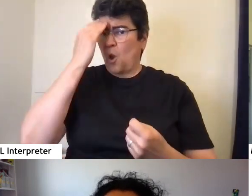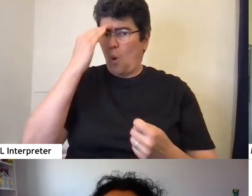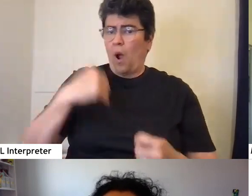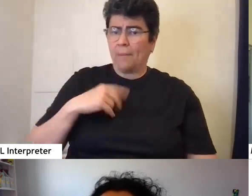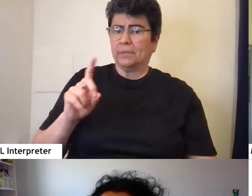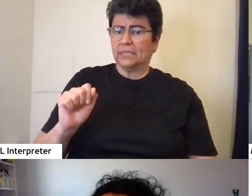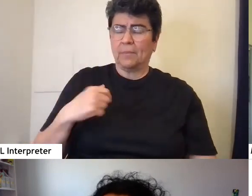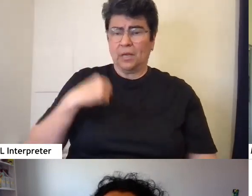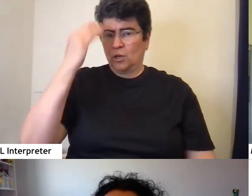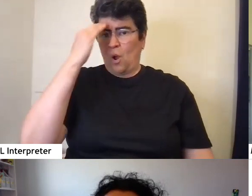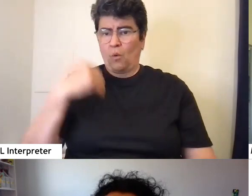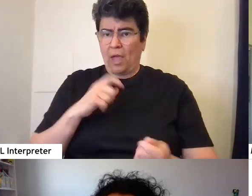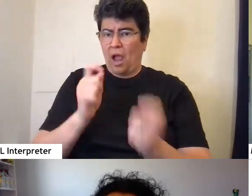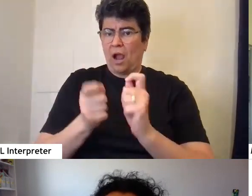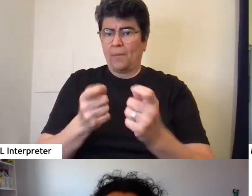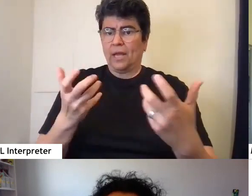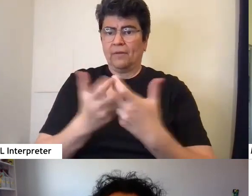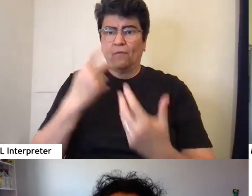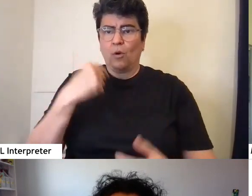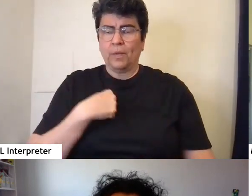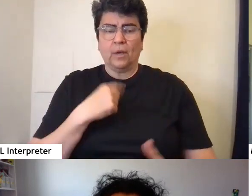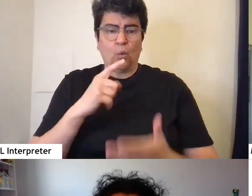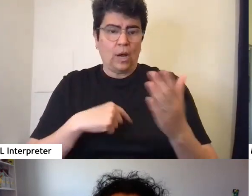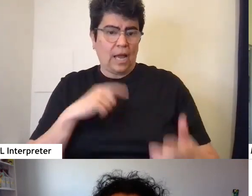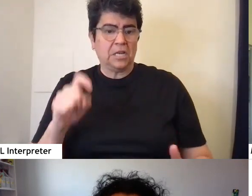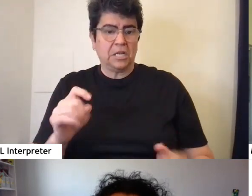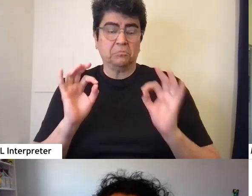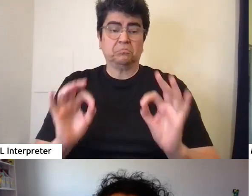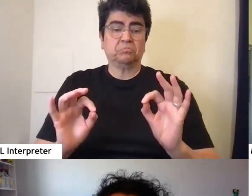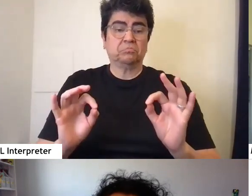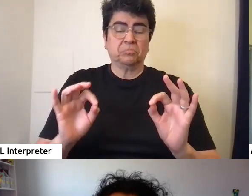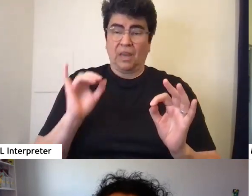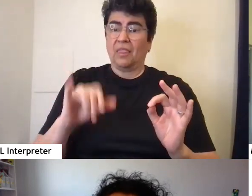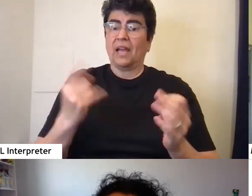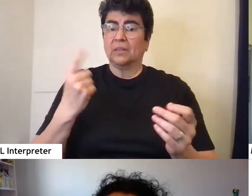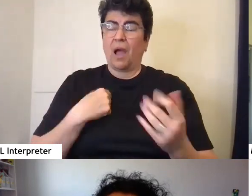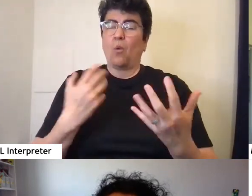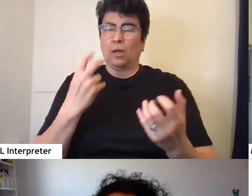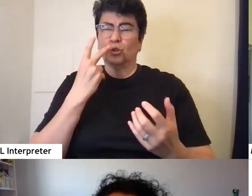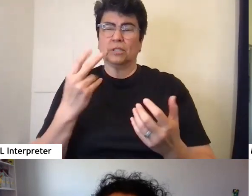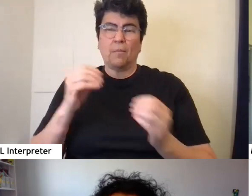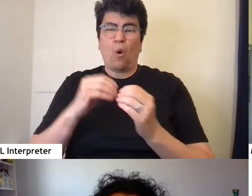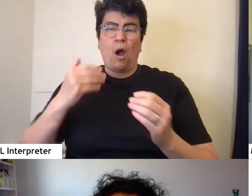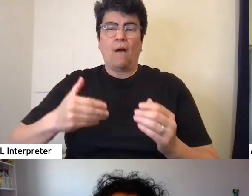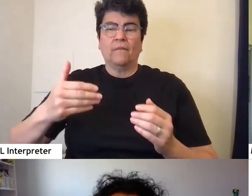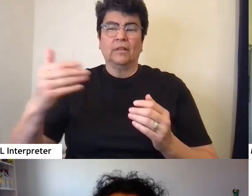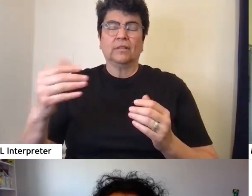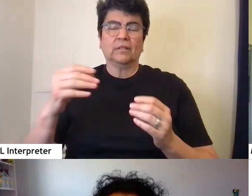disabled and making accommodations for me and what I need. And that's something I'd really like to see more of in publishing.